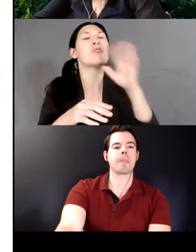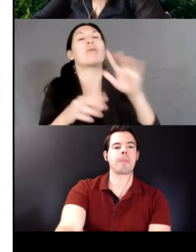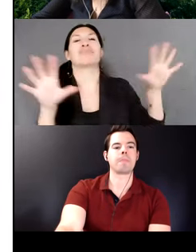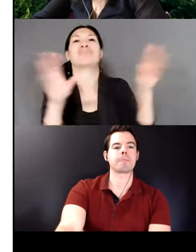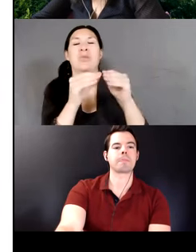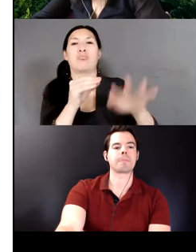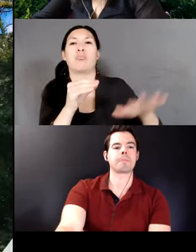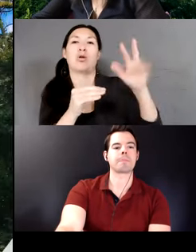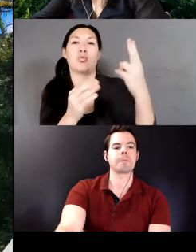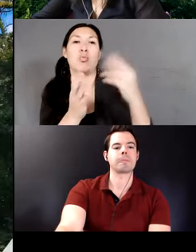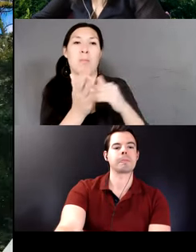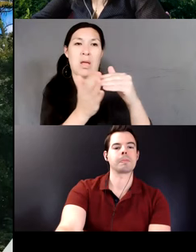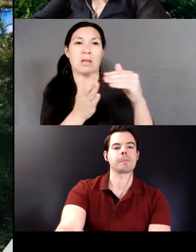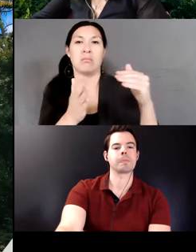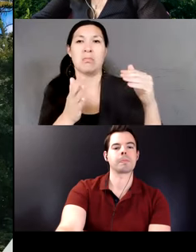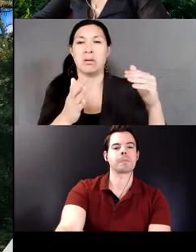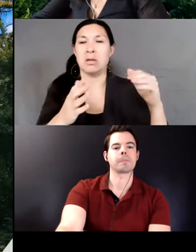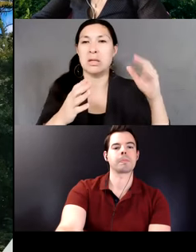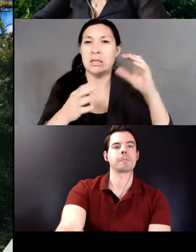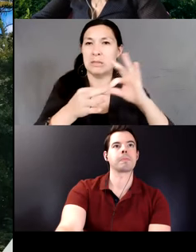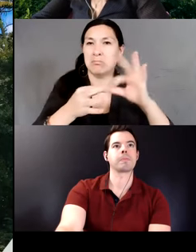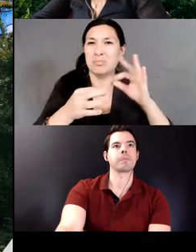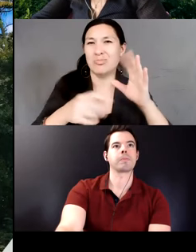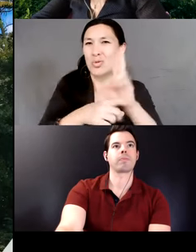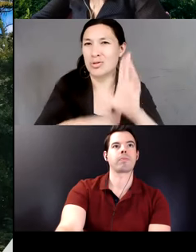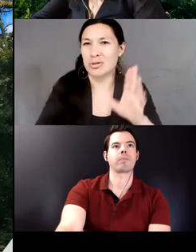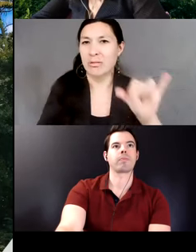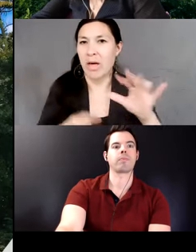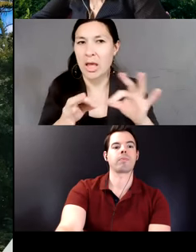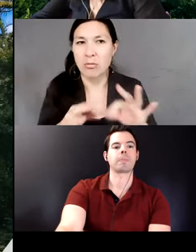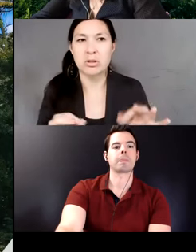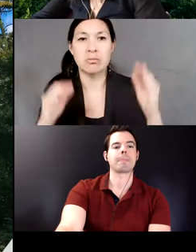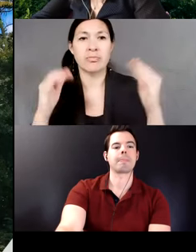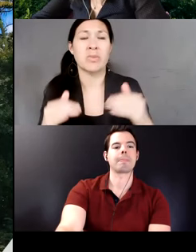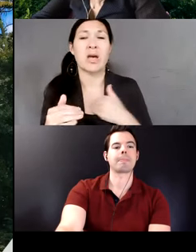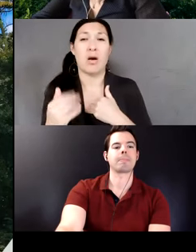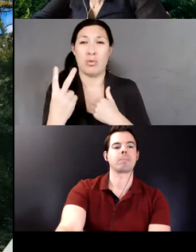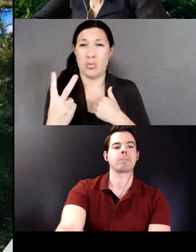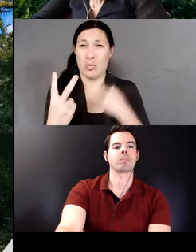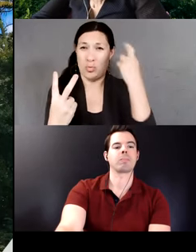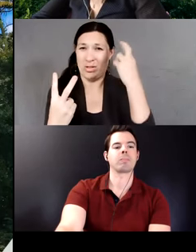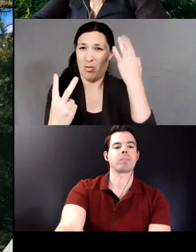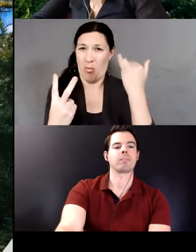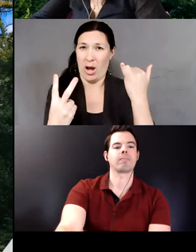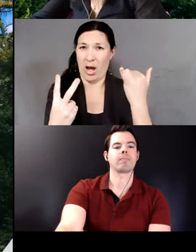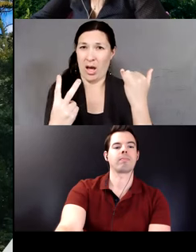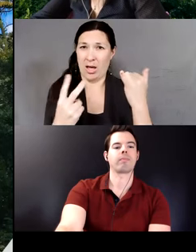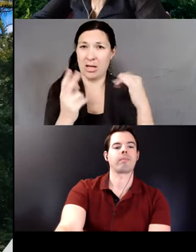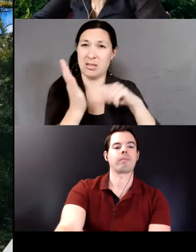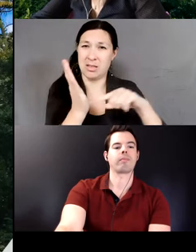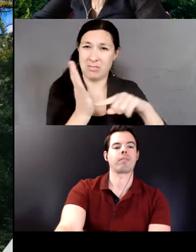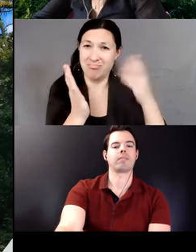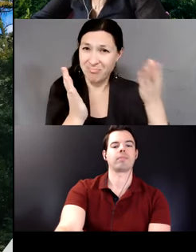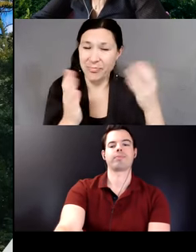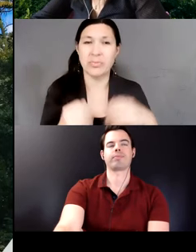Cochabamba department. My study has two motivations. First, the first one has to do